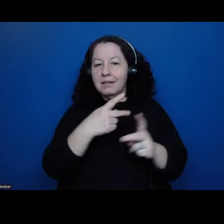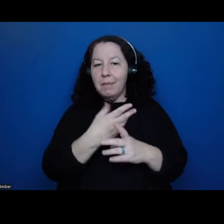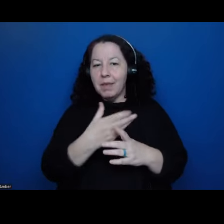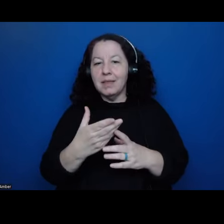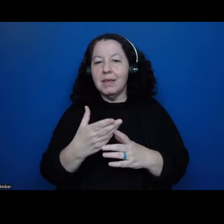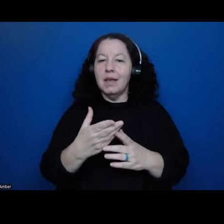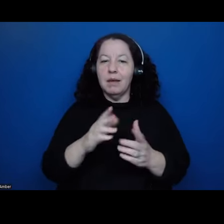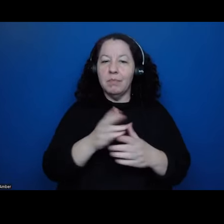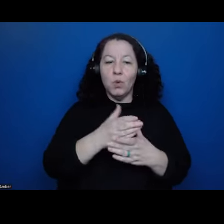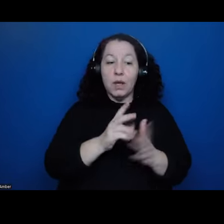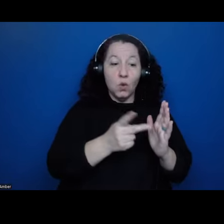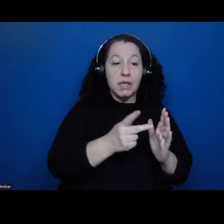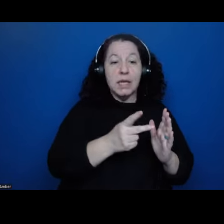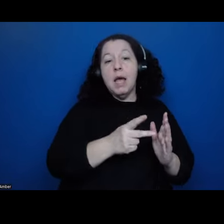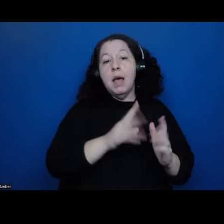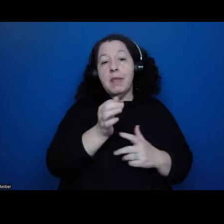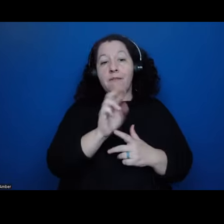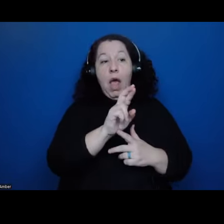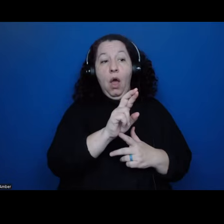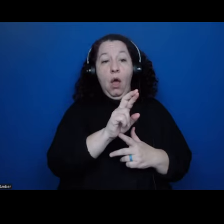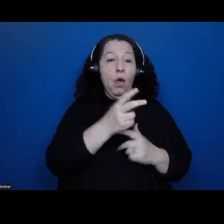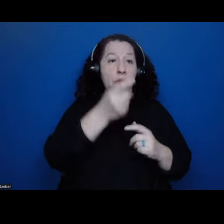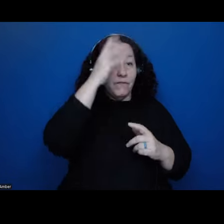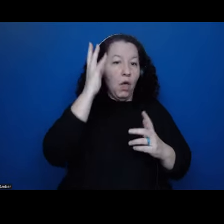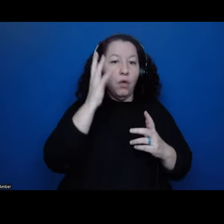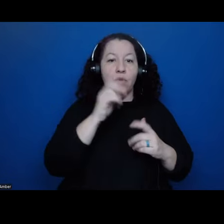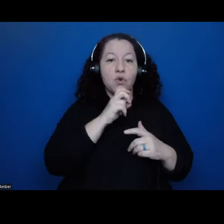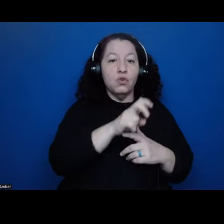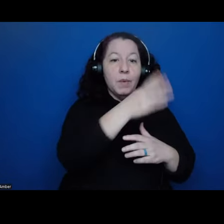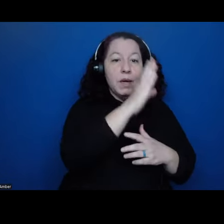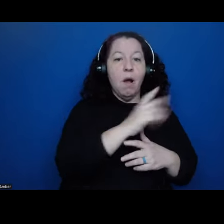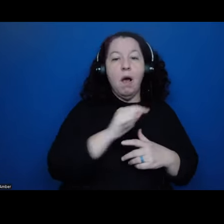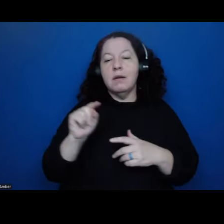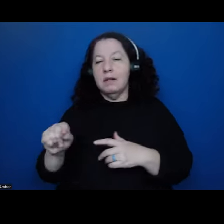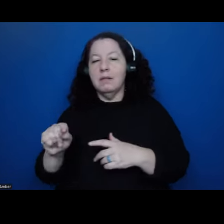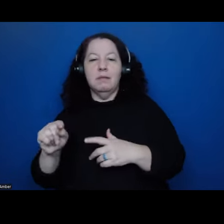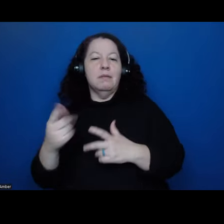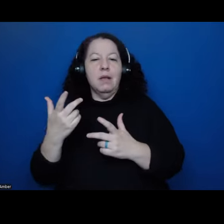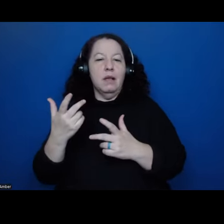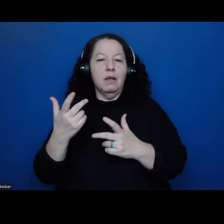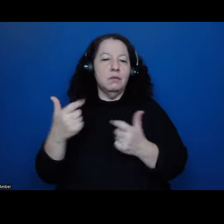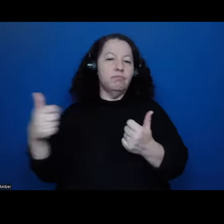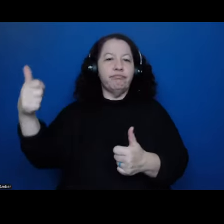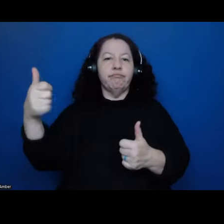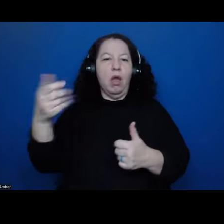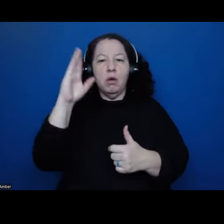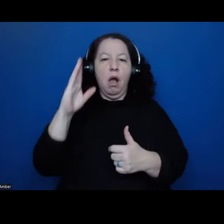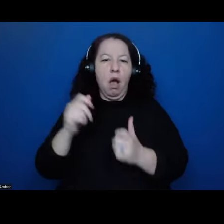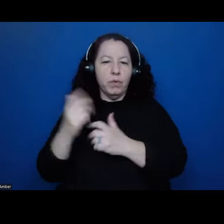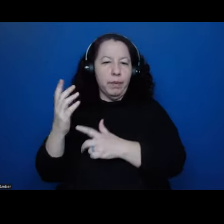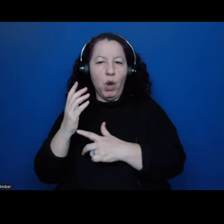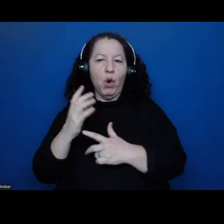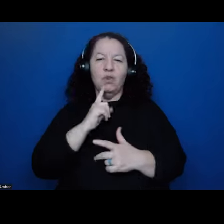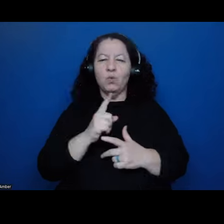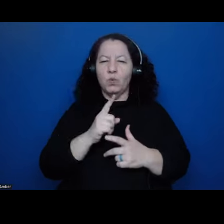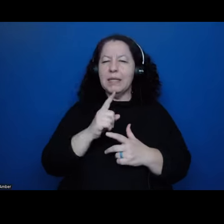feathered serpent god and the smoking mirror god was this generative dualism in the, in the minds of, um, Aztec, uh, religion, religious